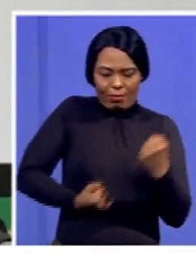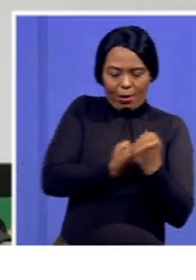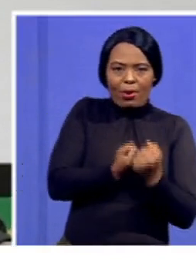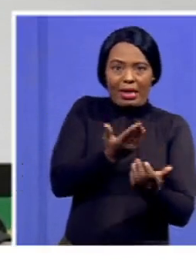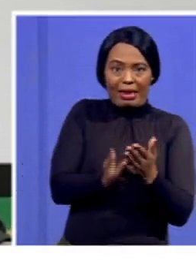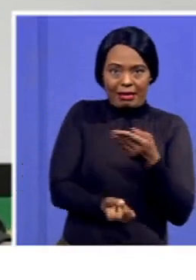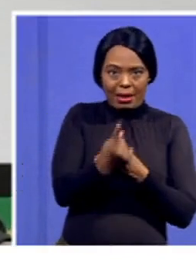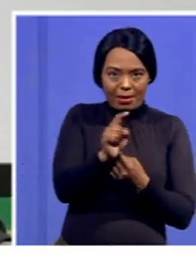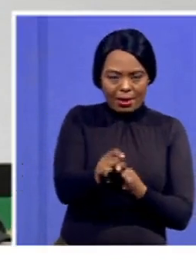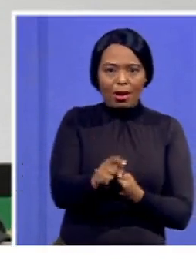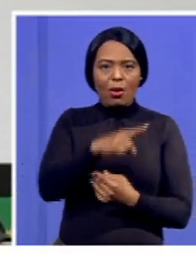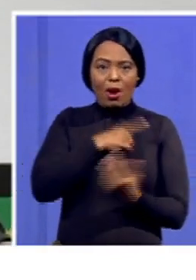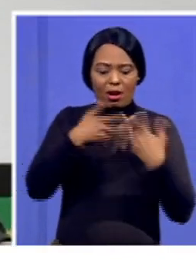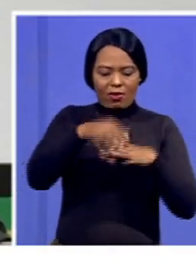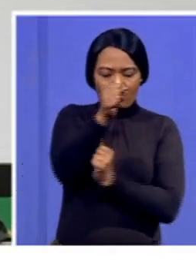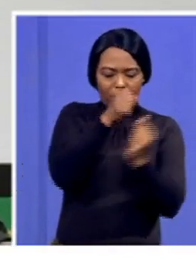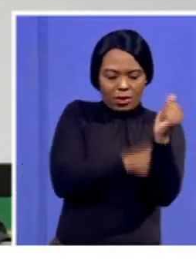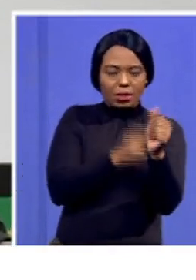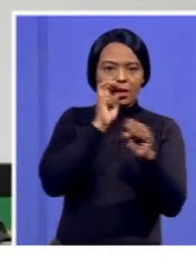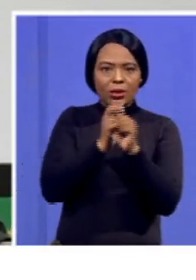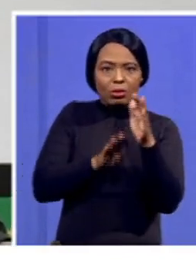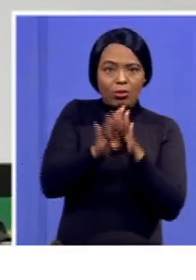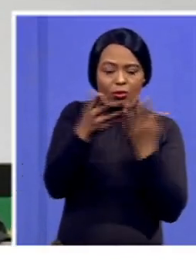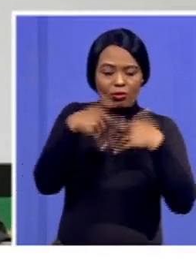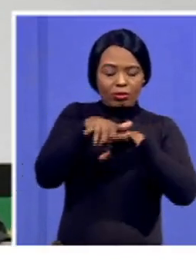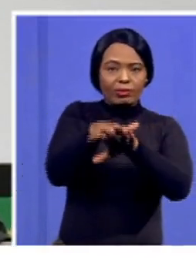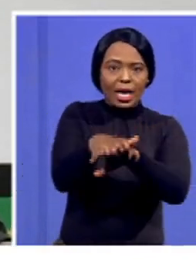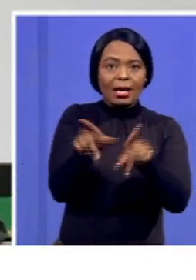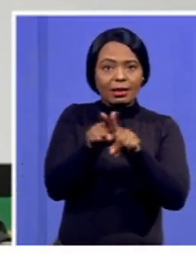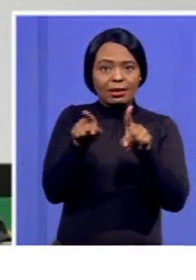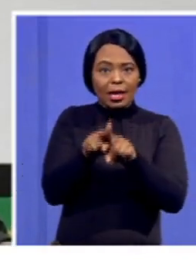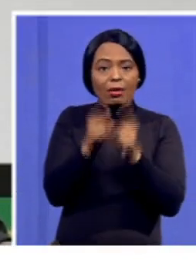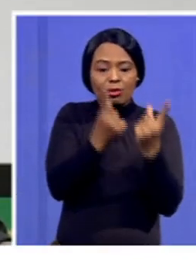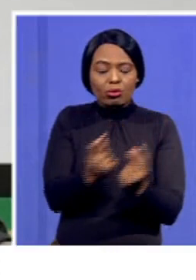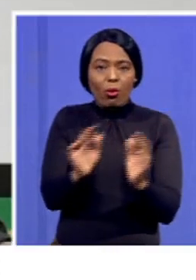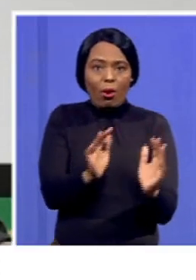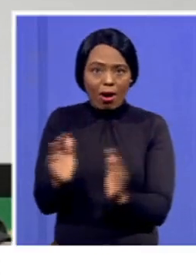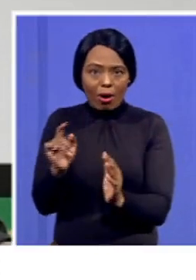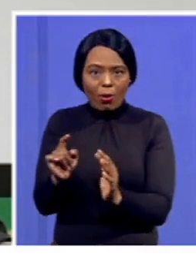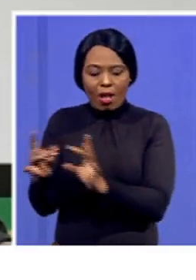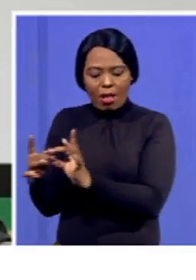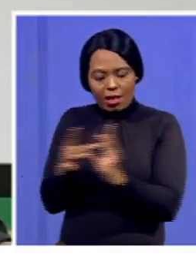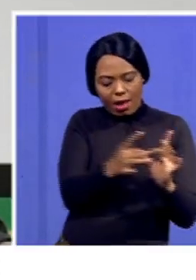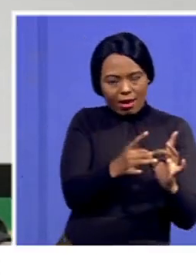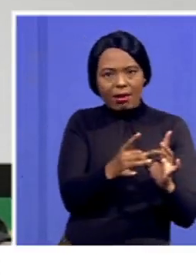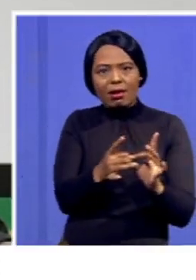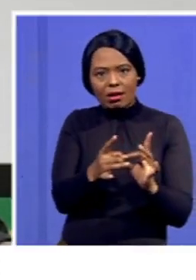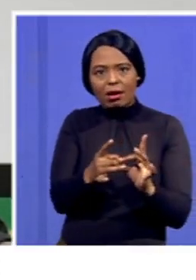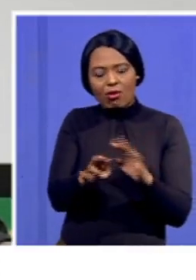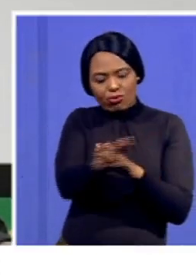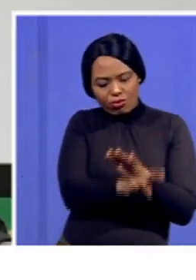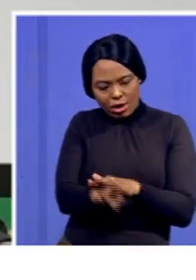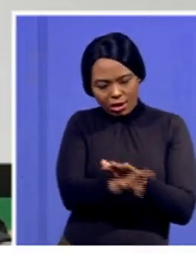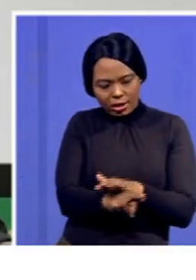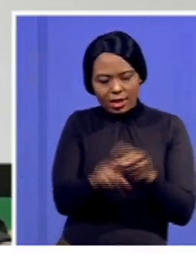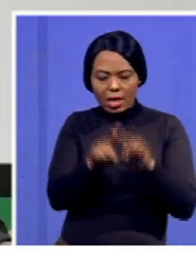require efficient infrastructure, improved integration as well in terms of linking us to the rest of the region and the world